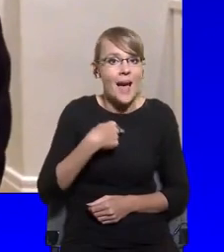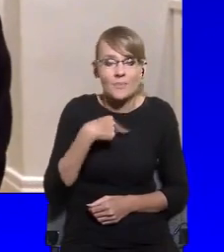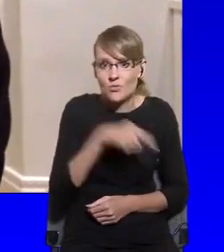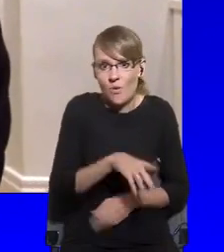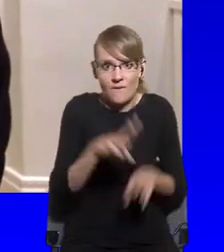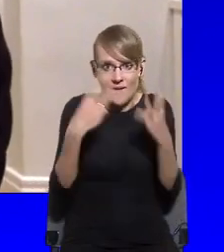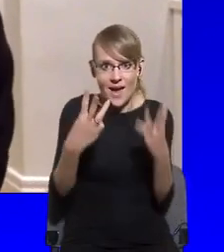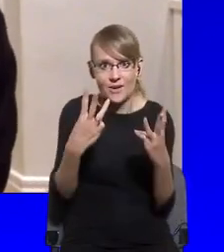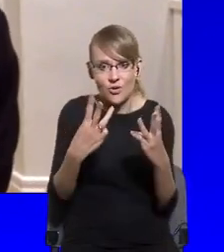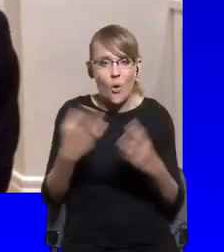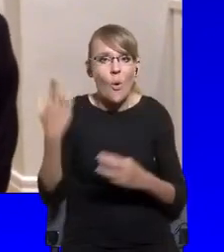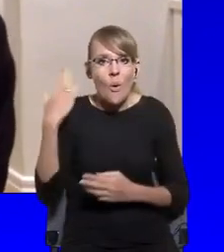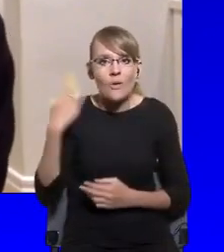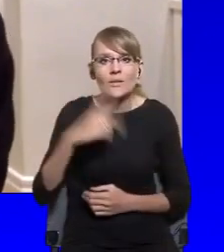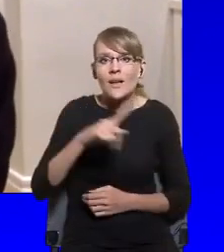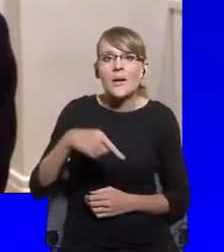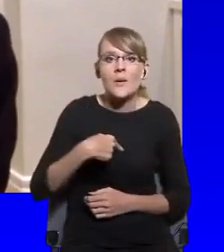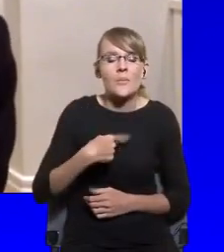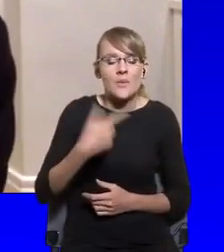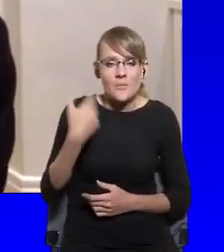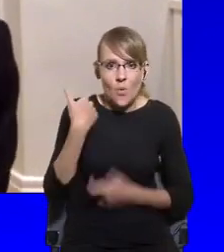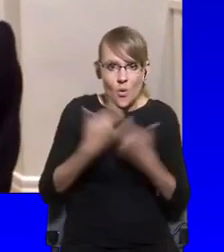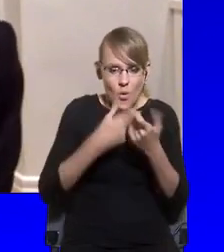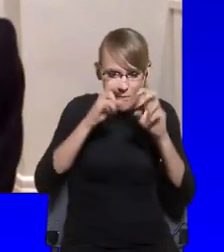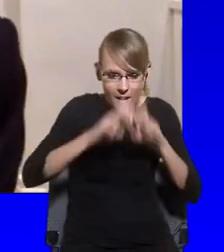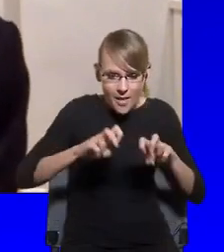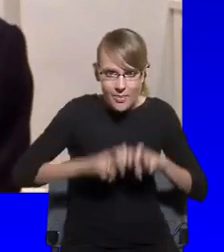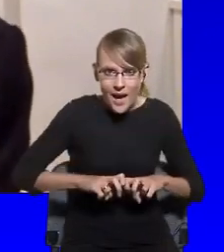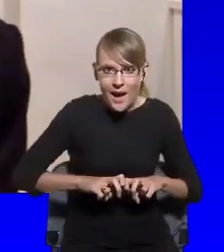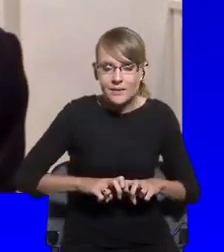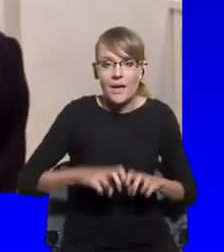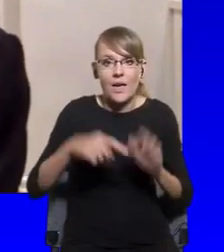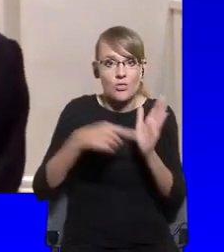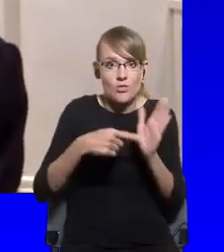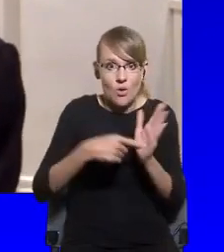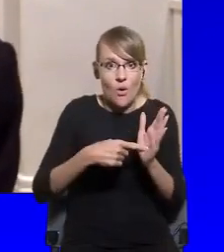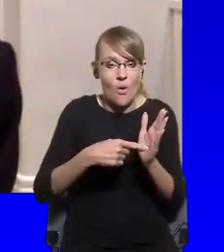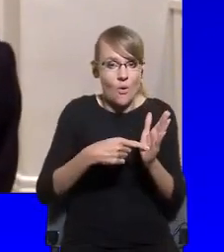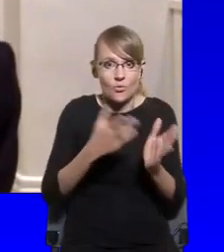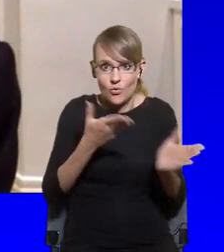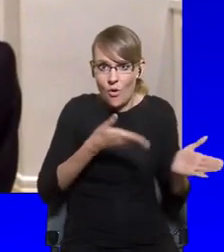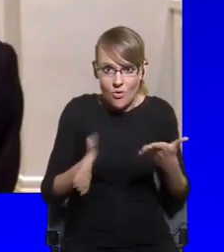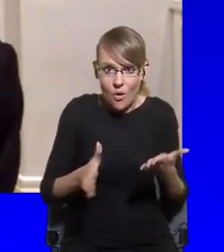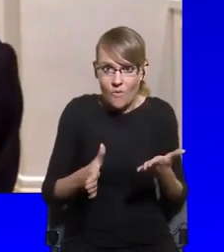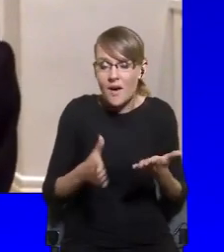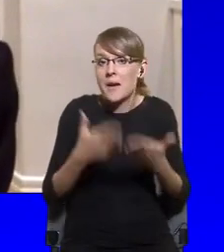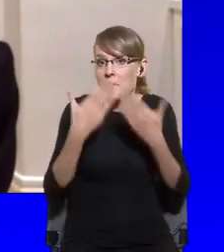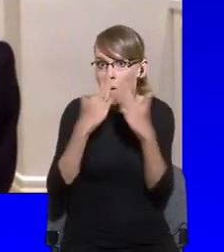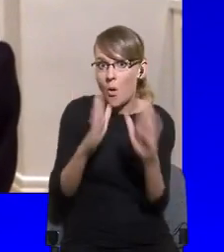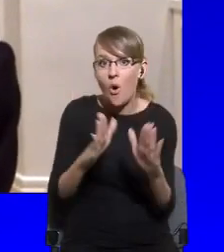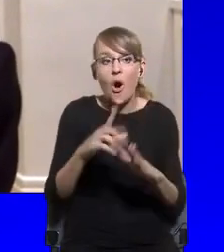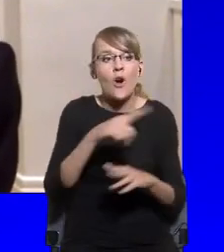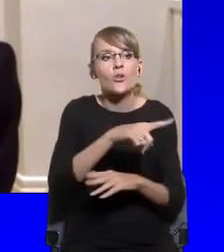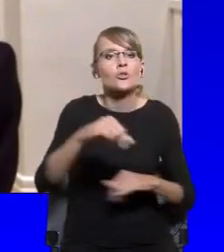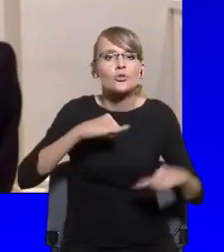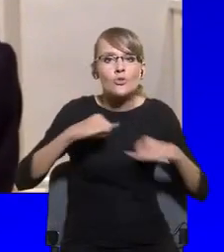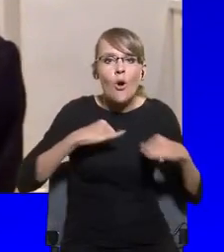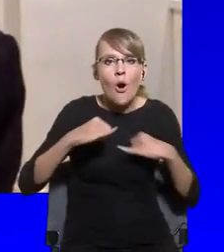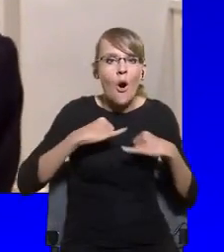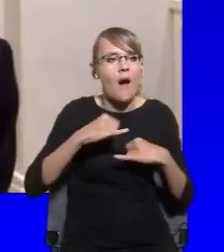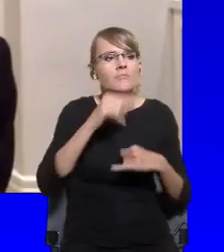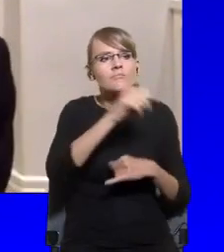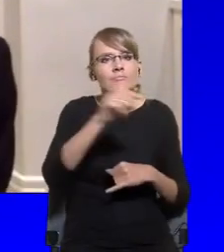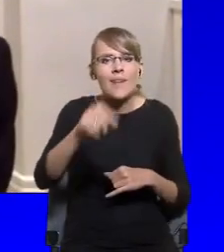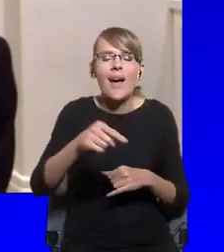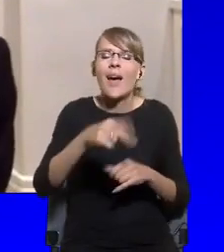study clearly showing that those governments that restrict democratic standards in order to fight COVID-19